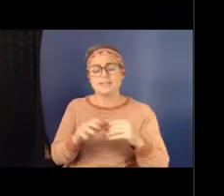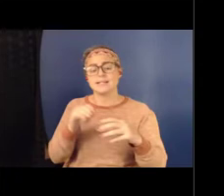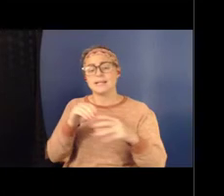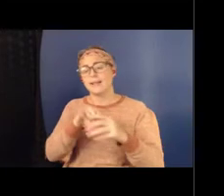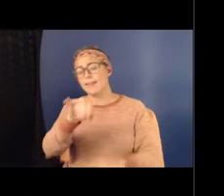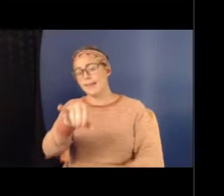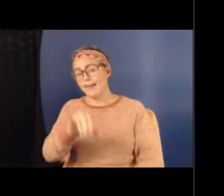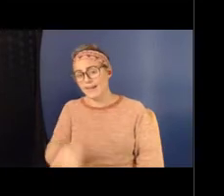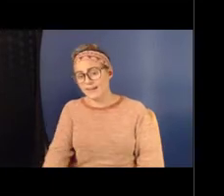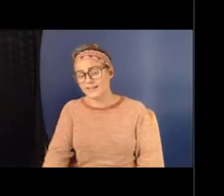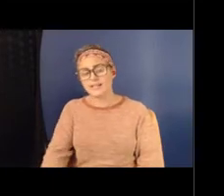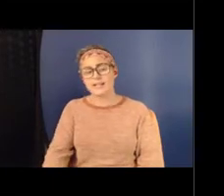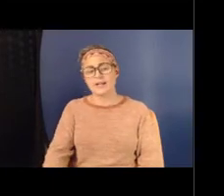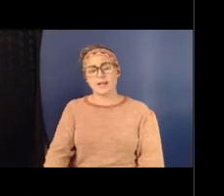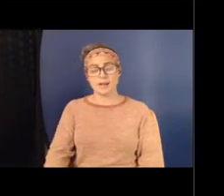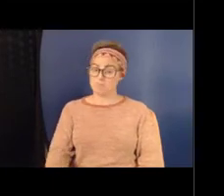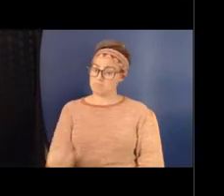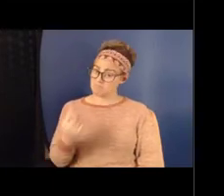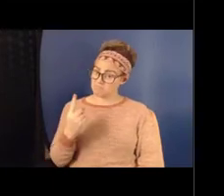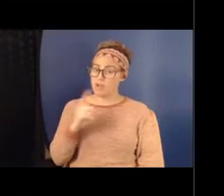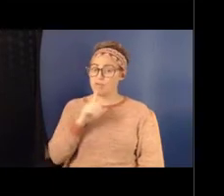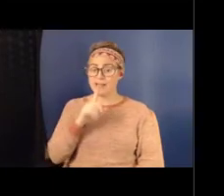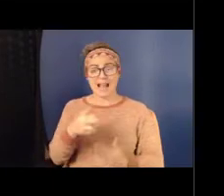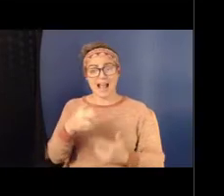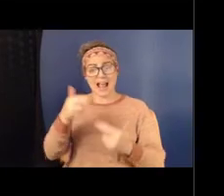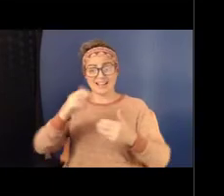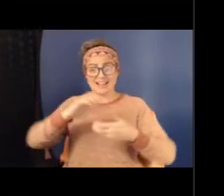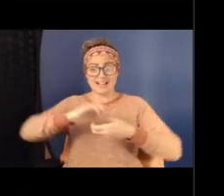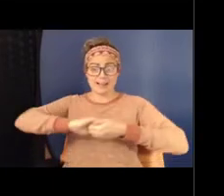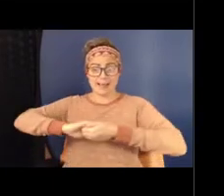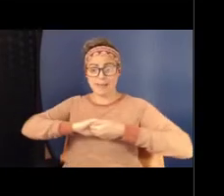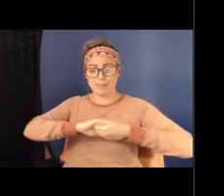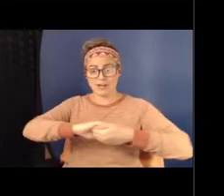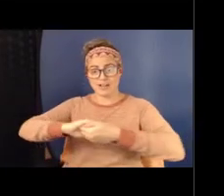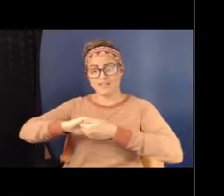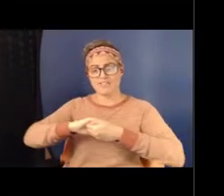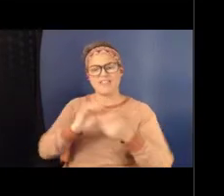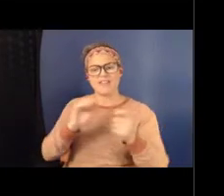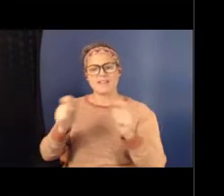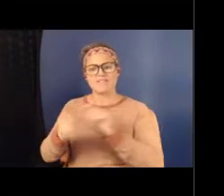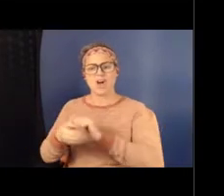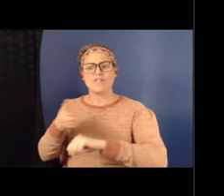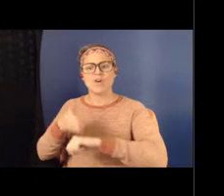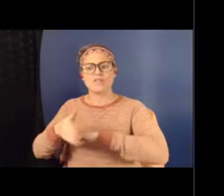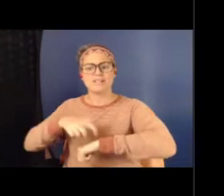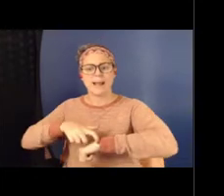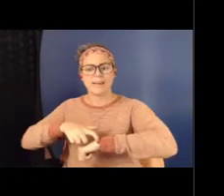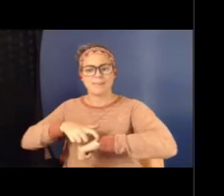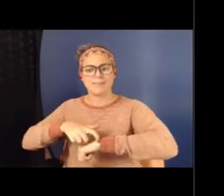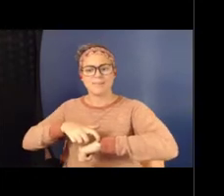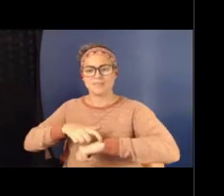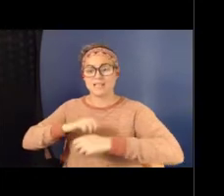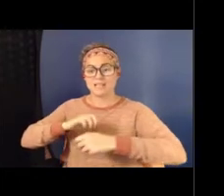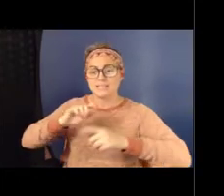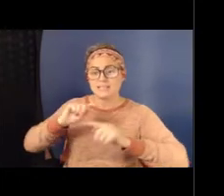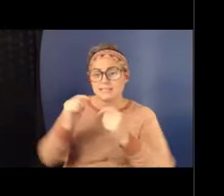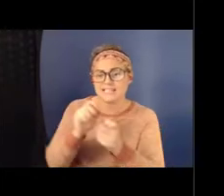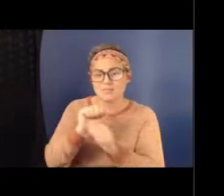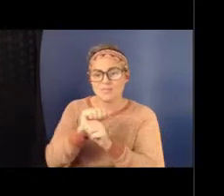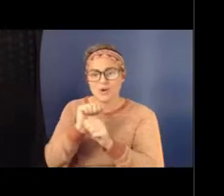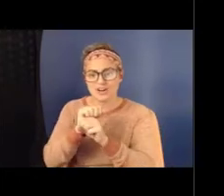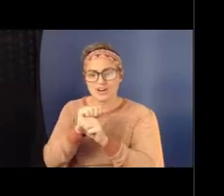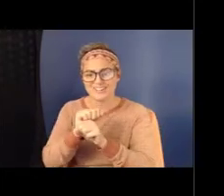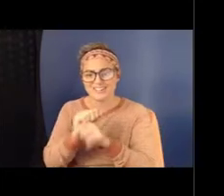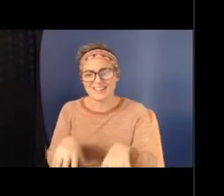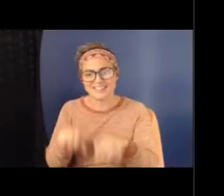But they're highly collaborative and they evolve over time. They take time. They take teamwork. They're staff intensive.